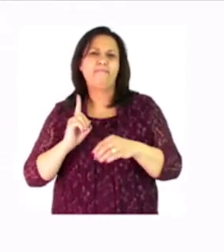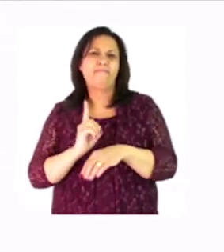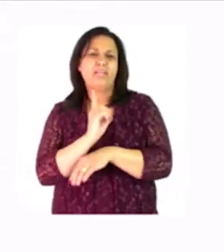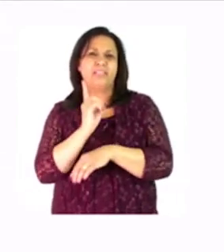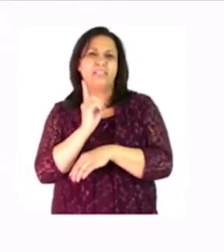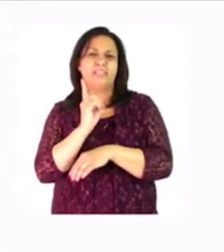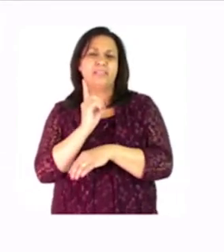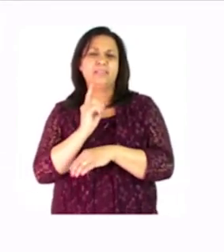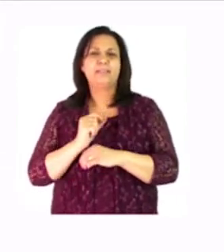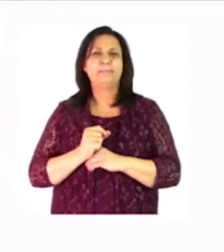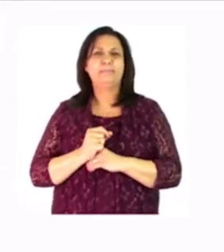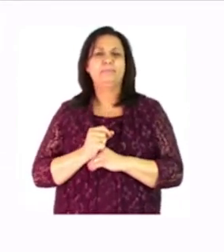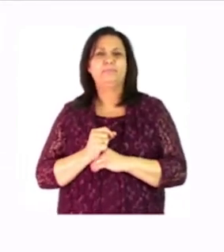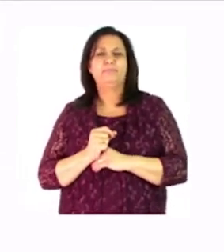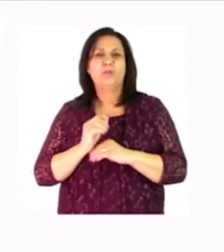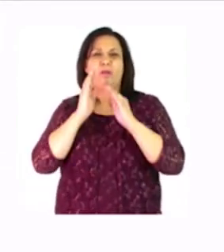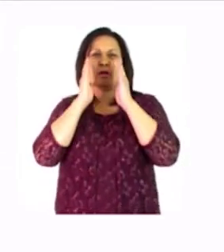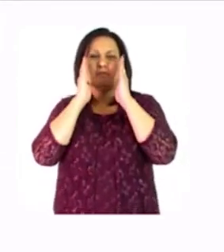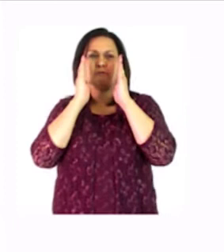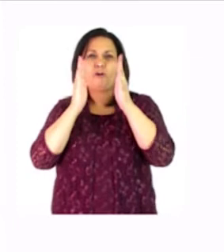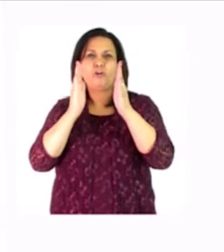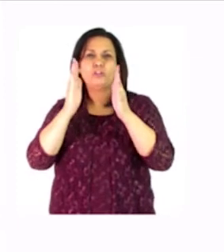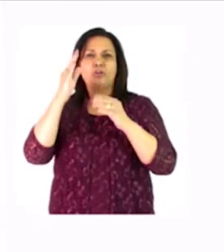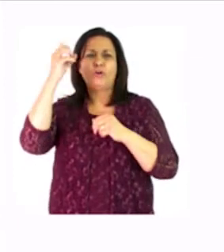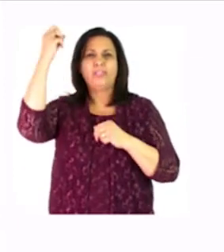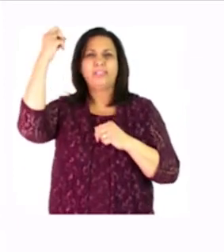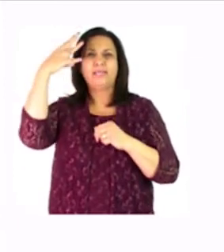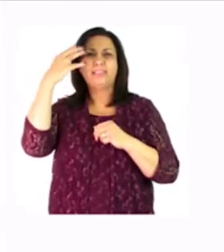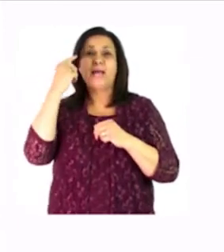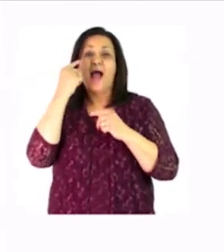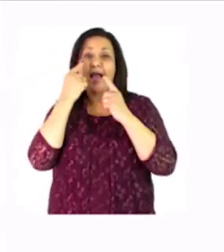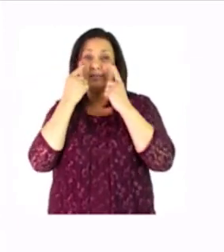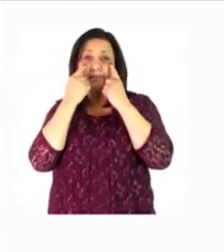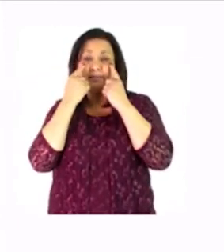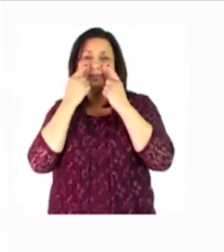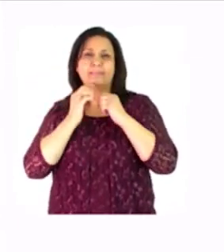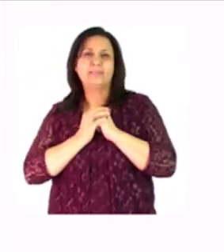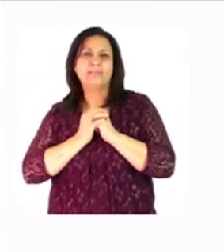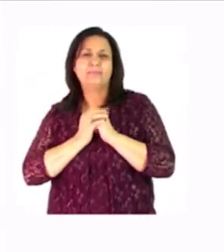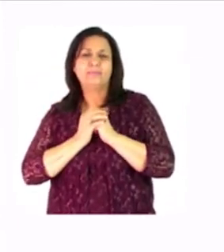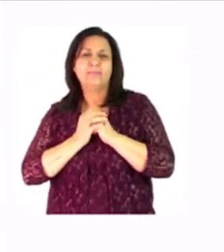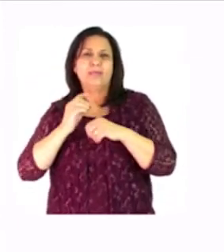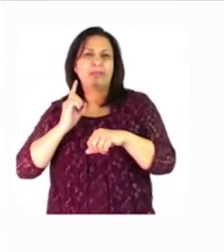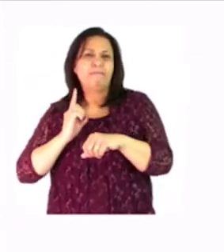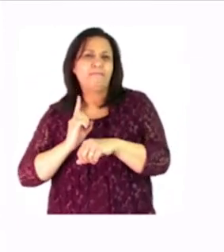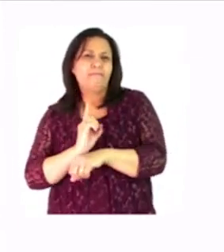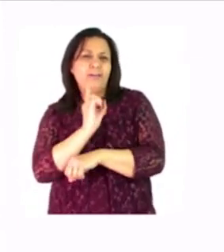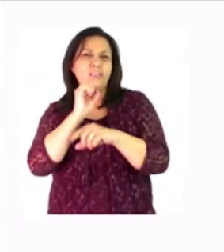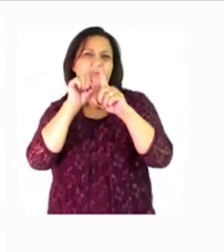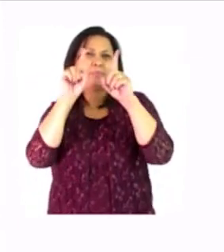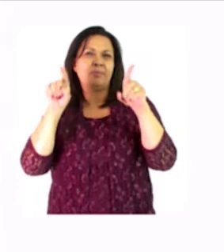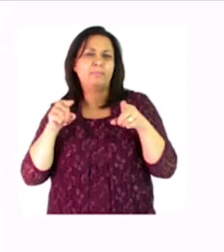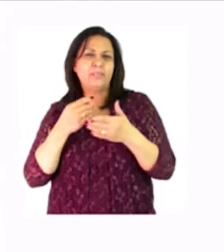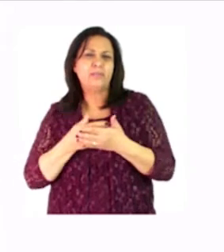remember focus on the sun's eyes the first picture is